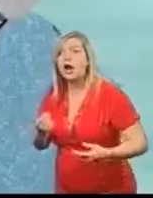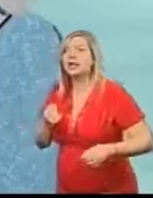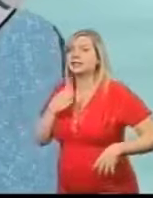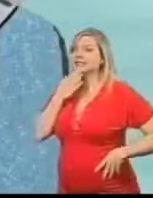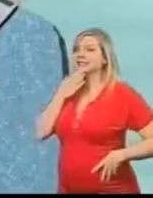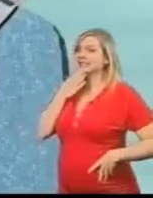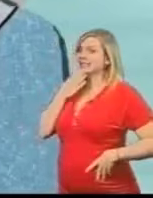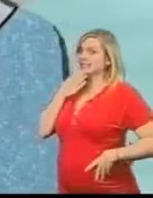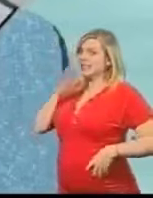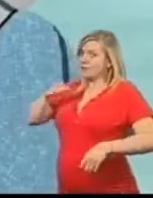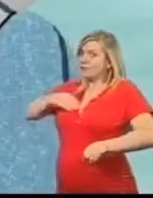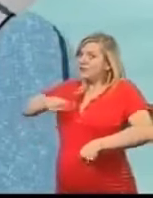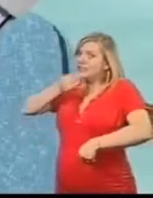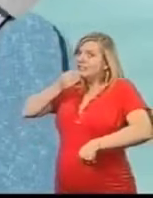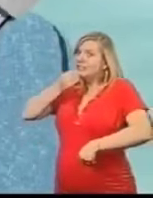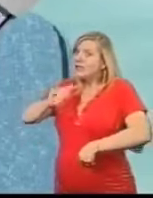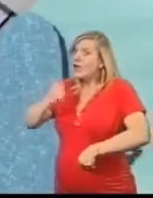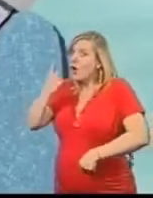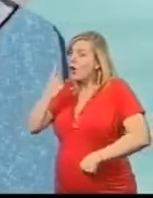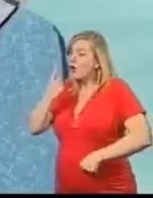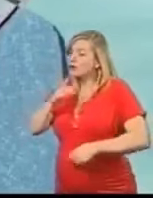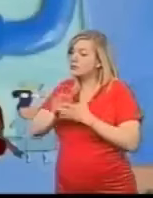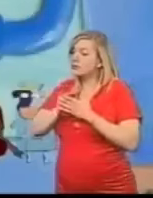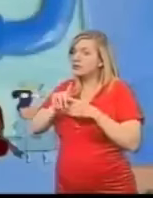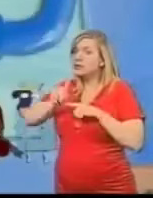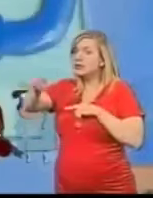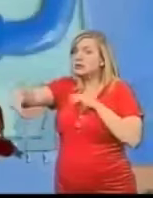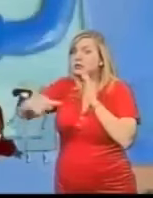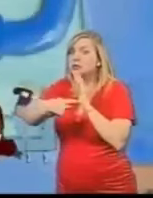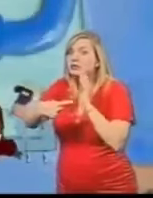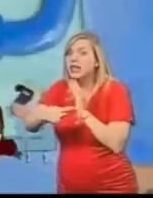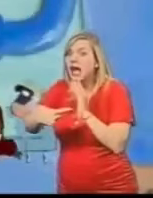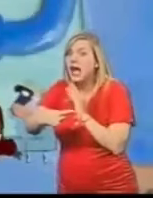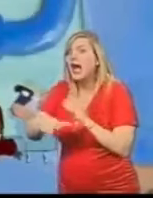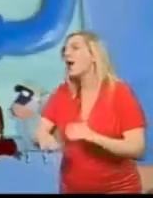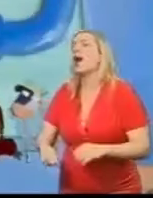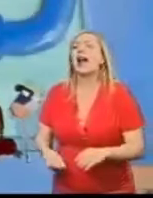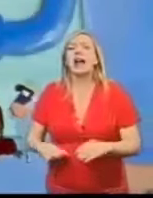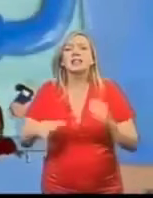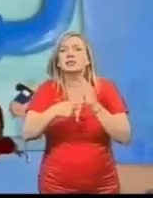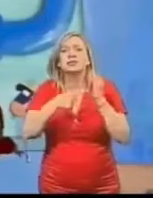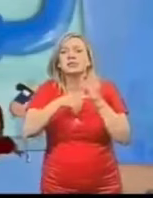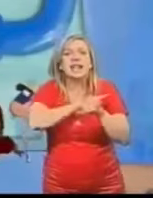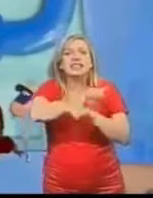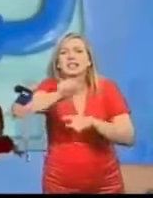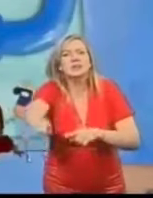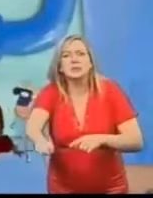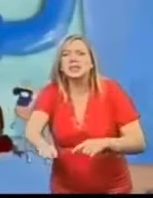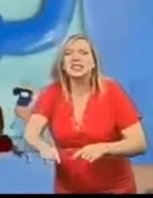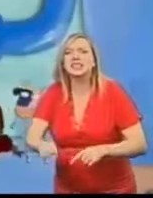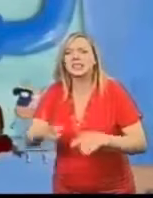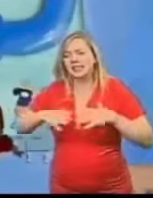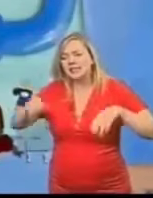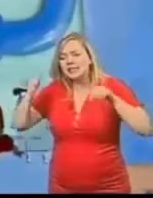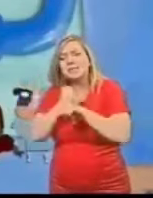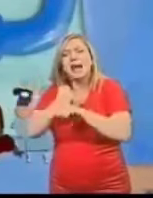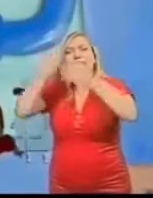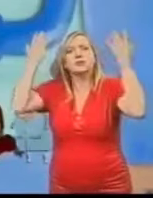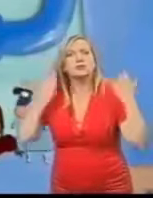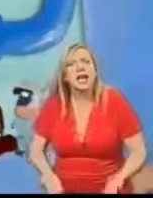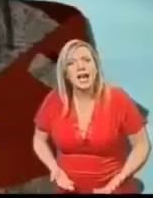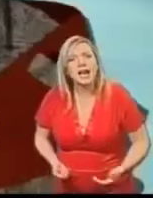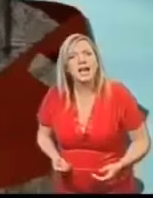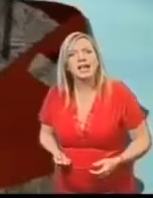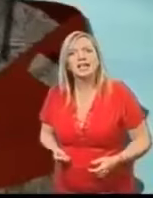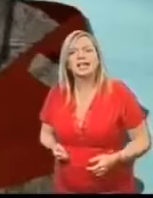I've got to eat it first How about Tuesday? But Tuesday is next week I've got to make the giant pancake today